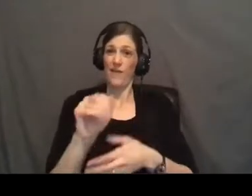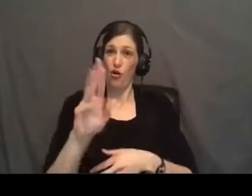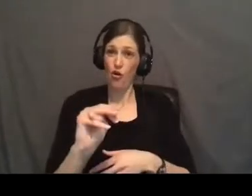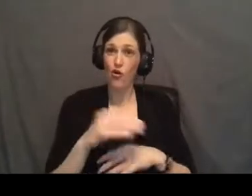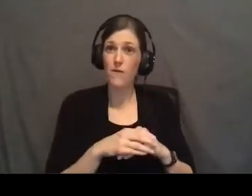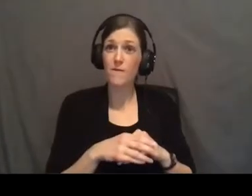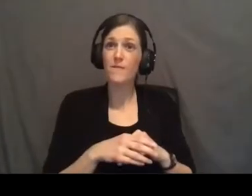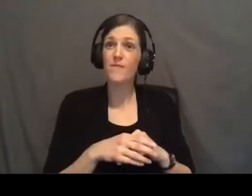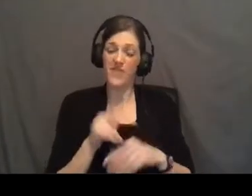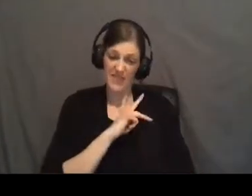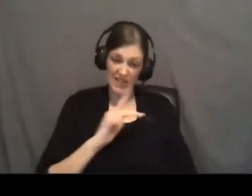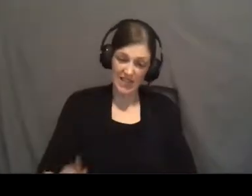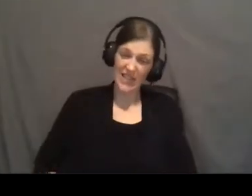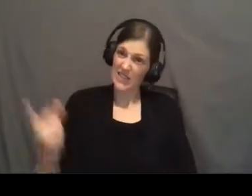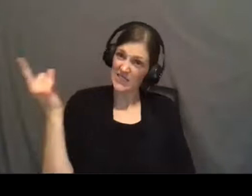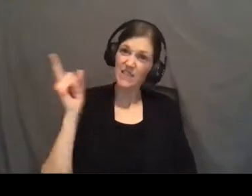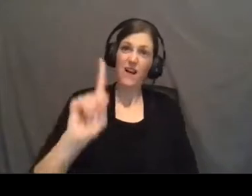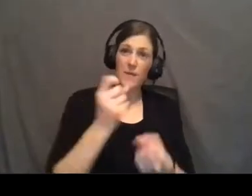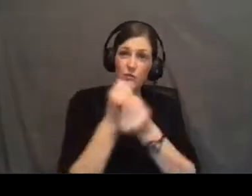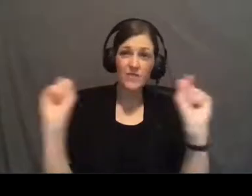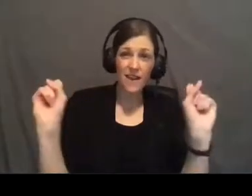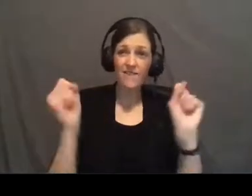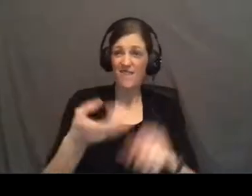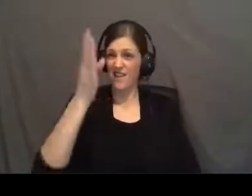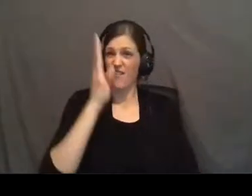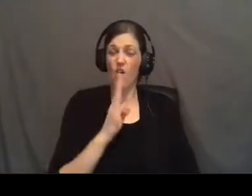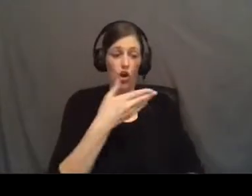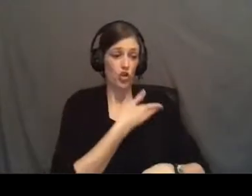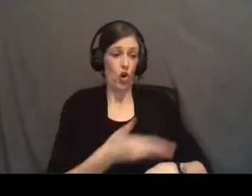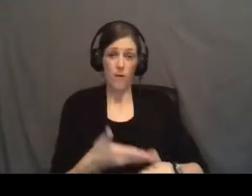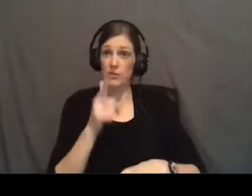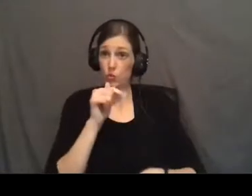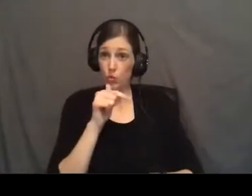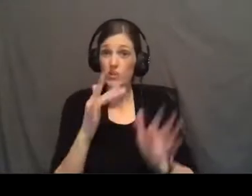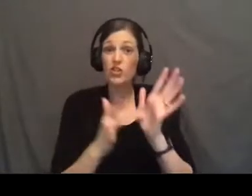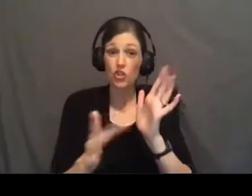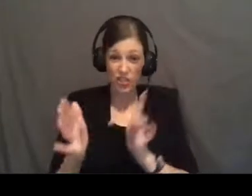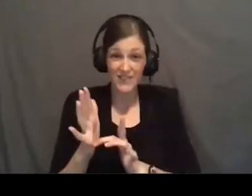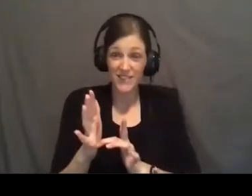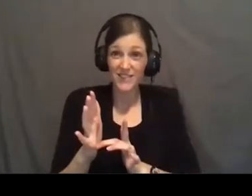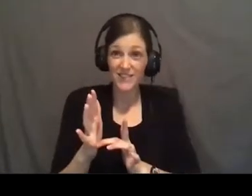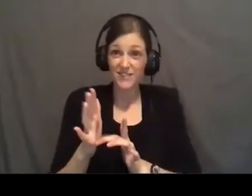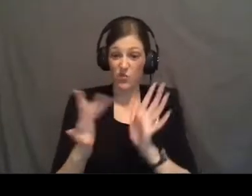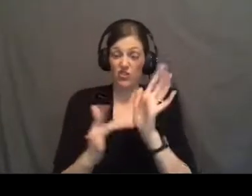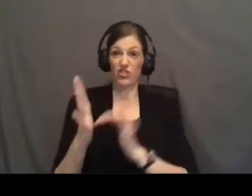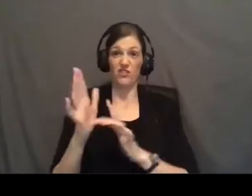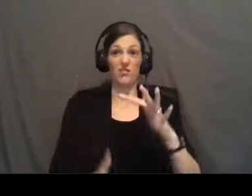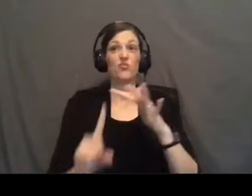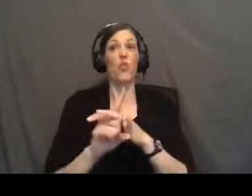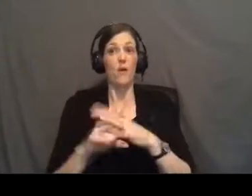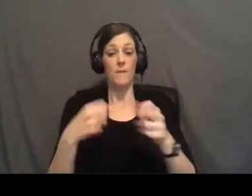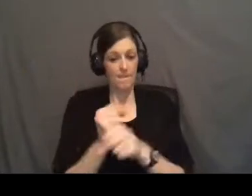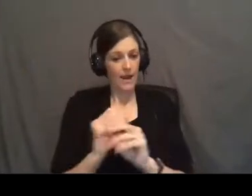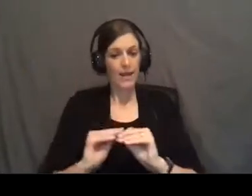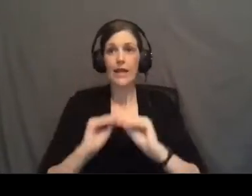That the king is coming to save. And God's arm is none other than Jesus. And when Jesus came on the scene, He made it crystal